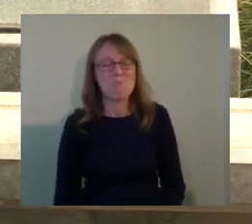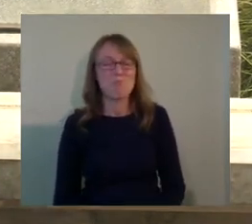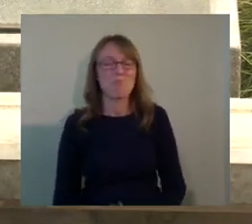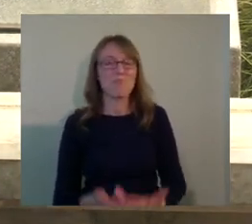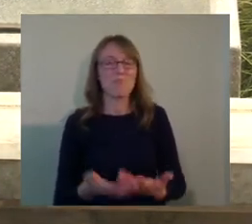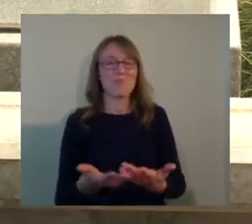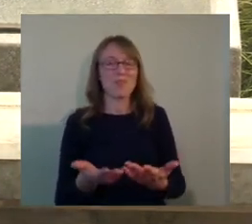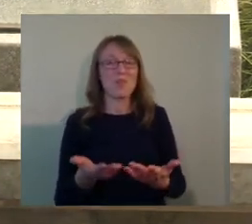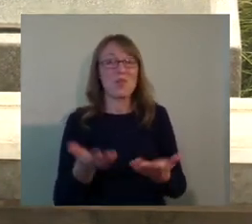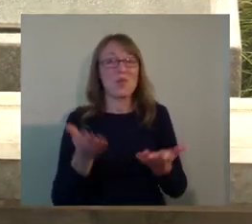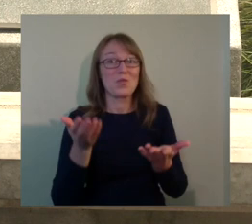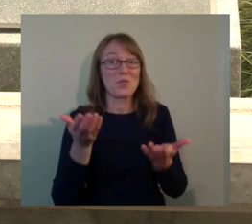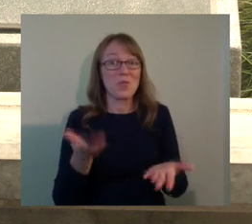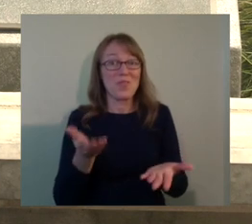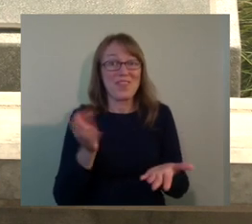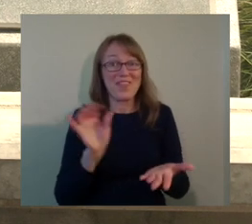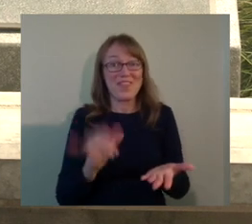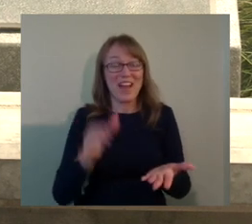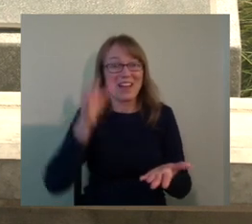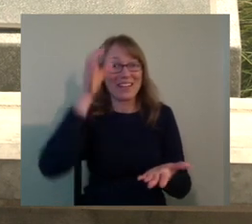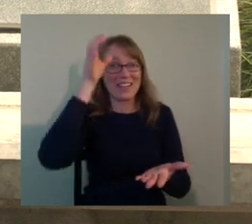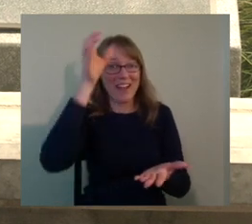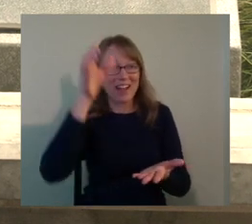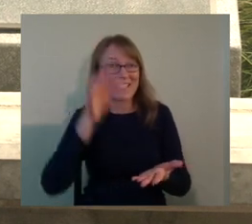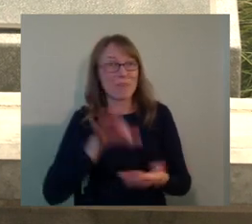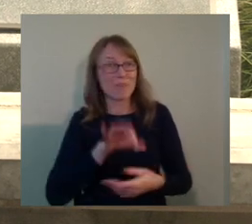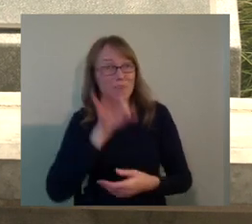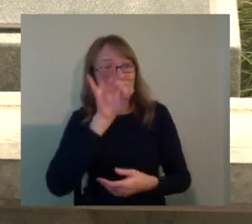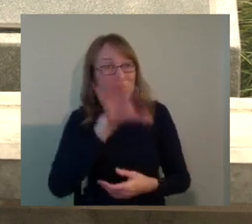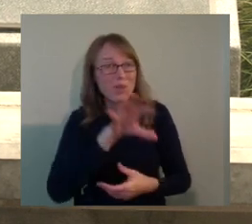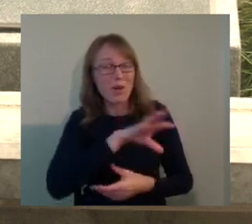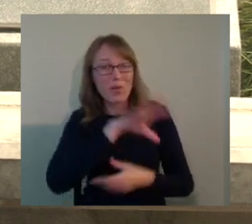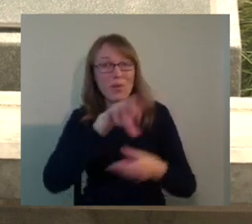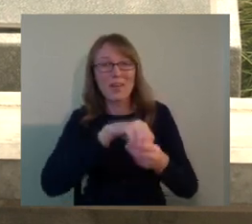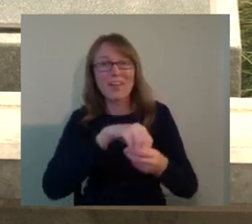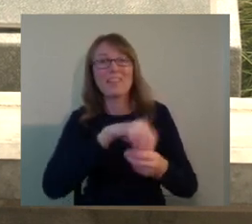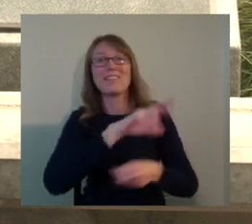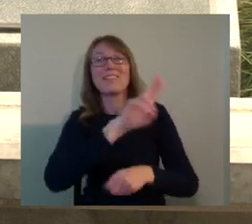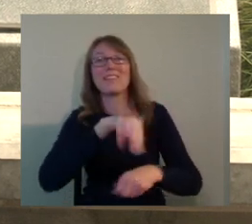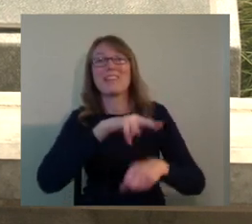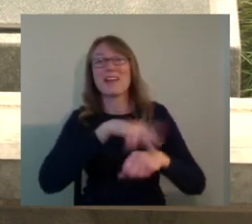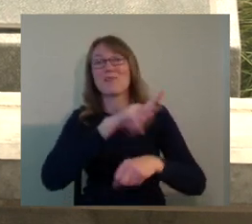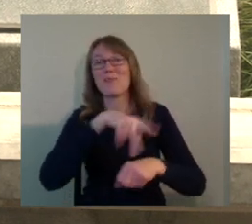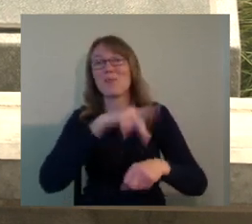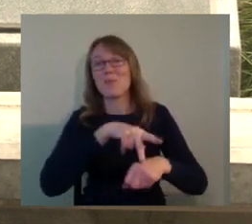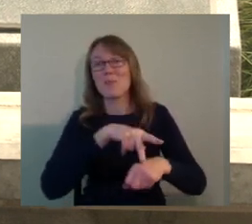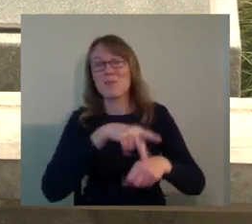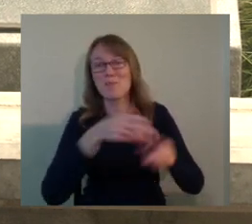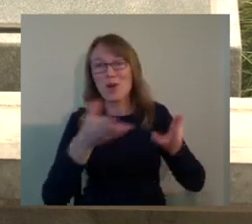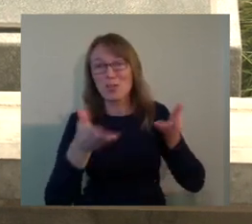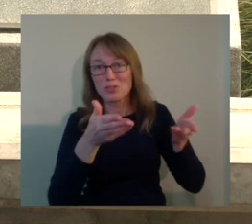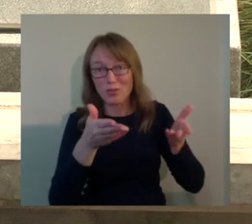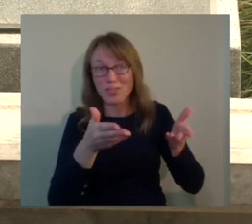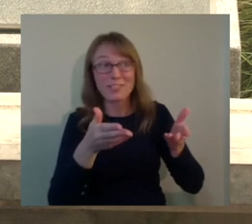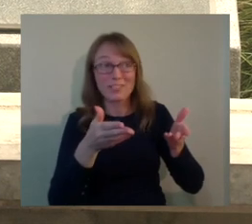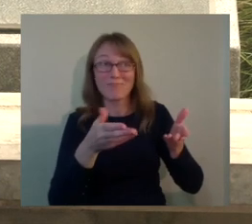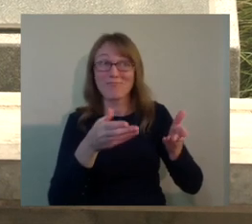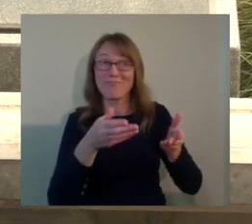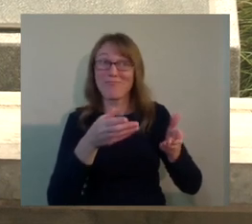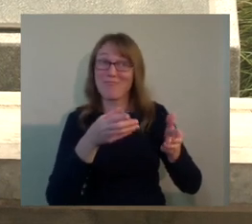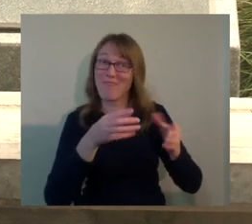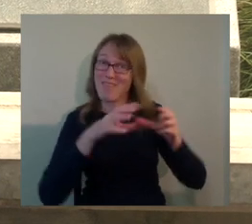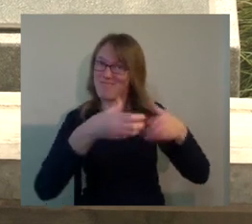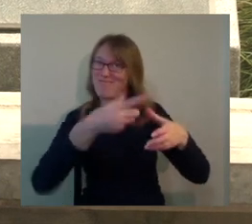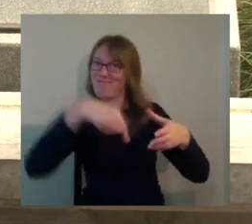park service and it's all over the country, but also the folks in St. Louis. And we've made a great deal of success